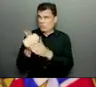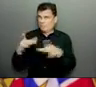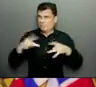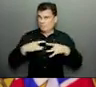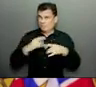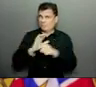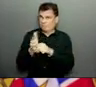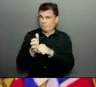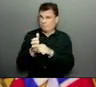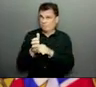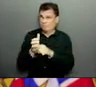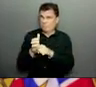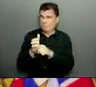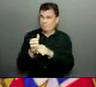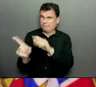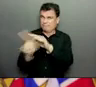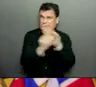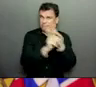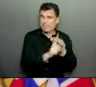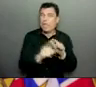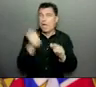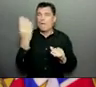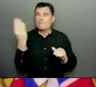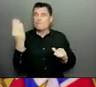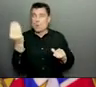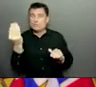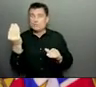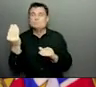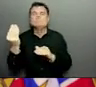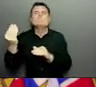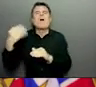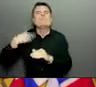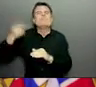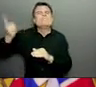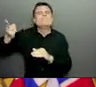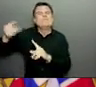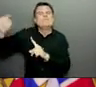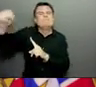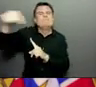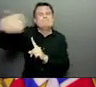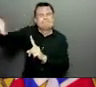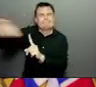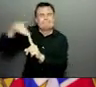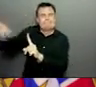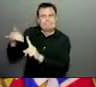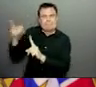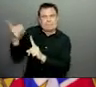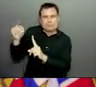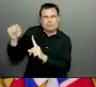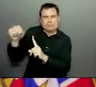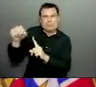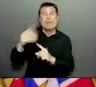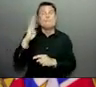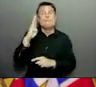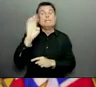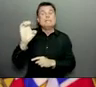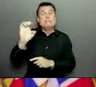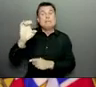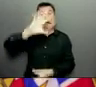days. 14 of whom were epidemiologically linked cases. That brings our total in British Columbia to 47